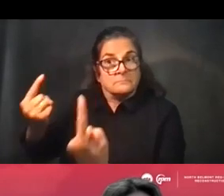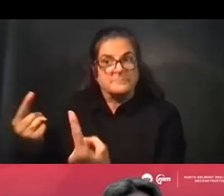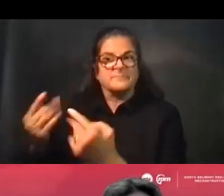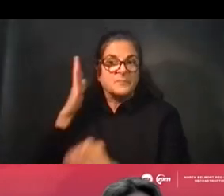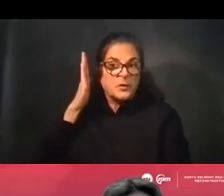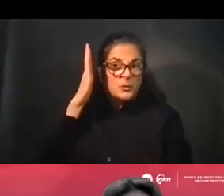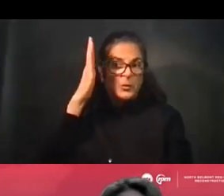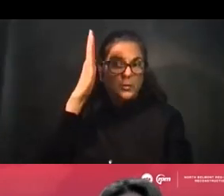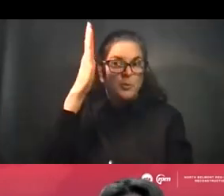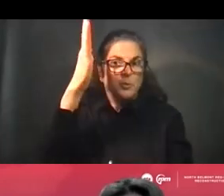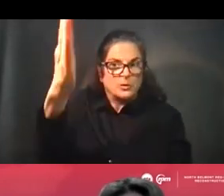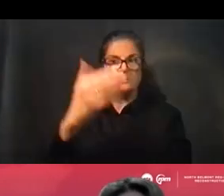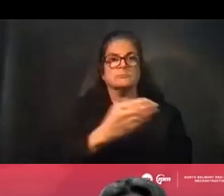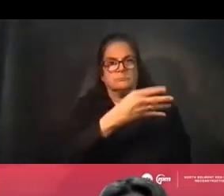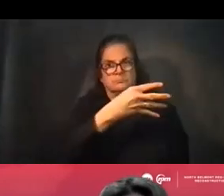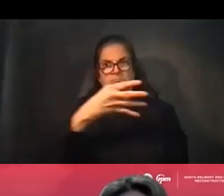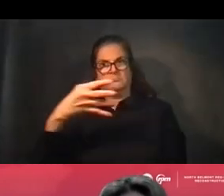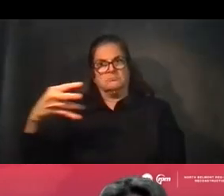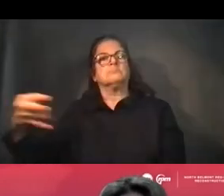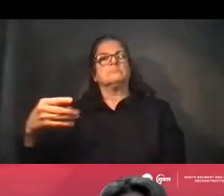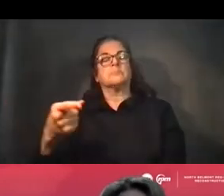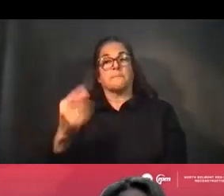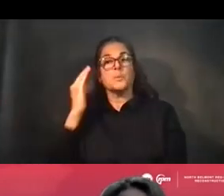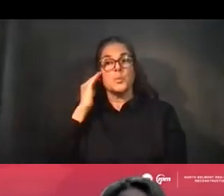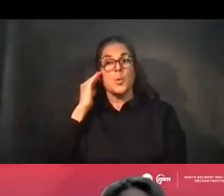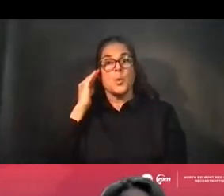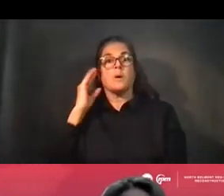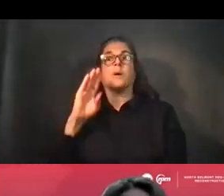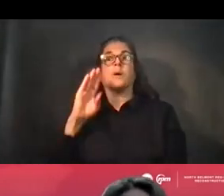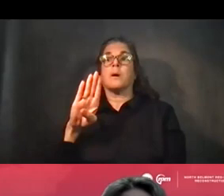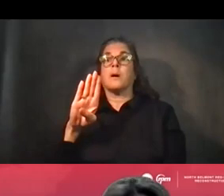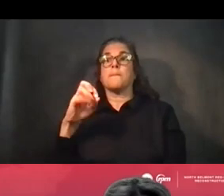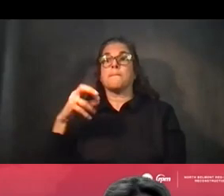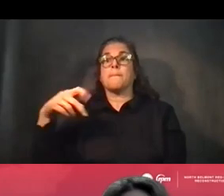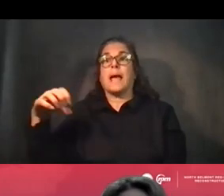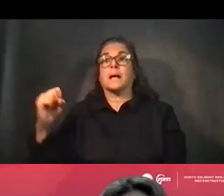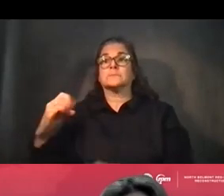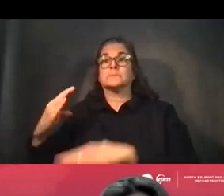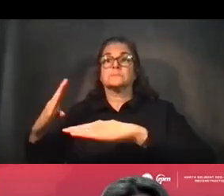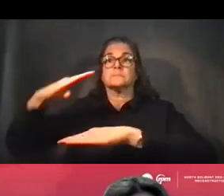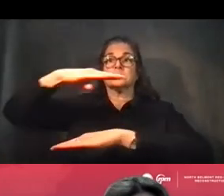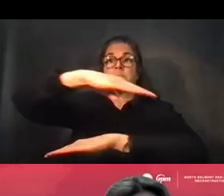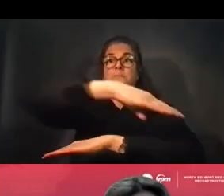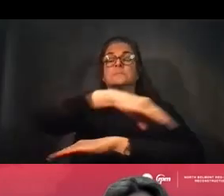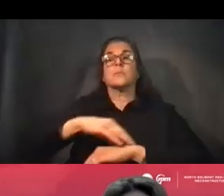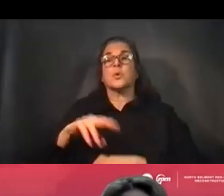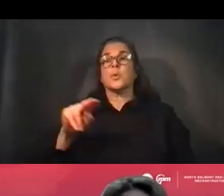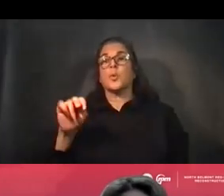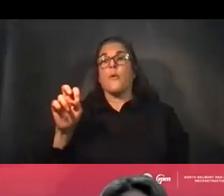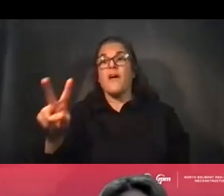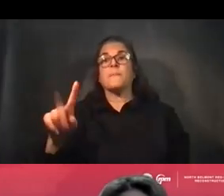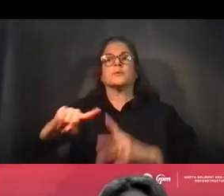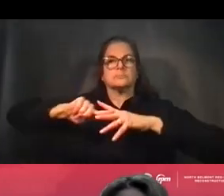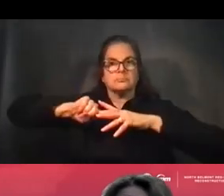as you all know, we did complete the bypass in November, we put it into service and is now